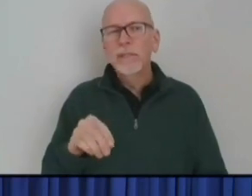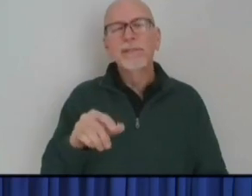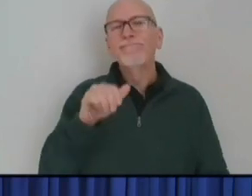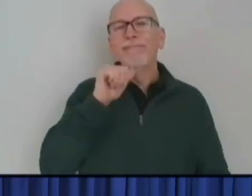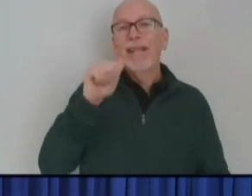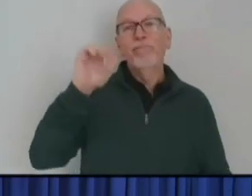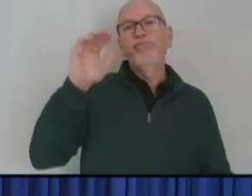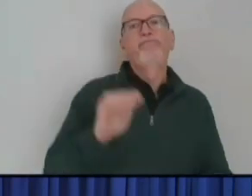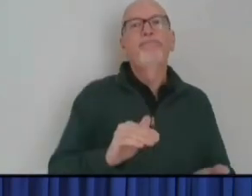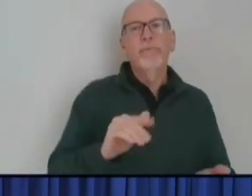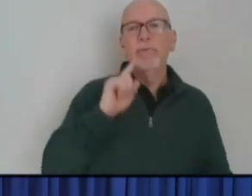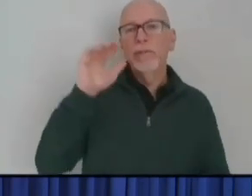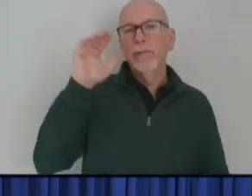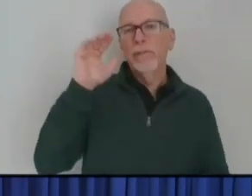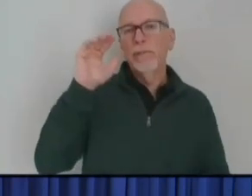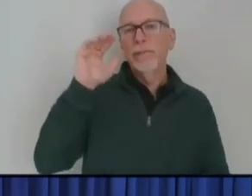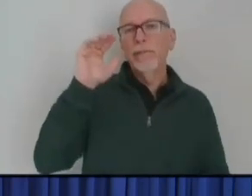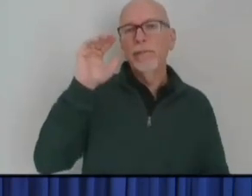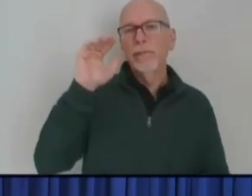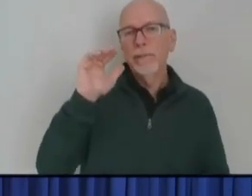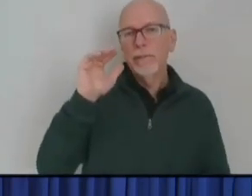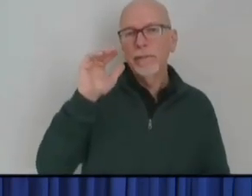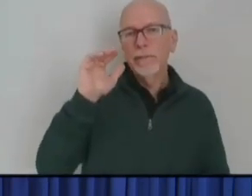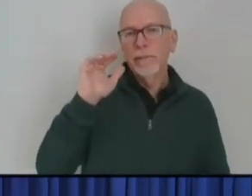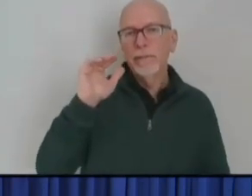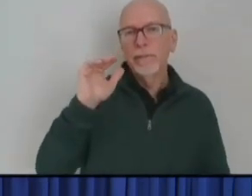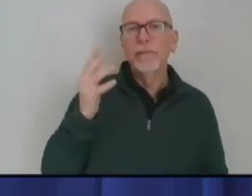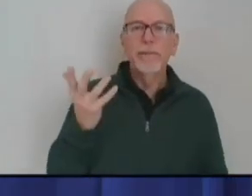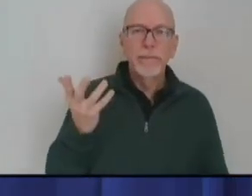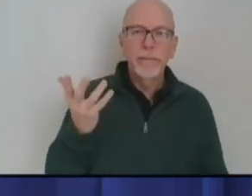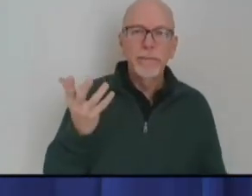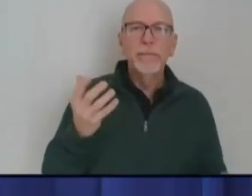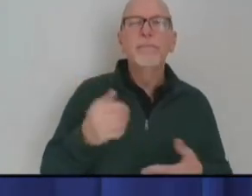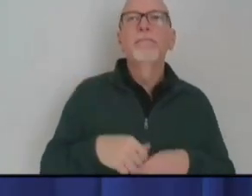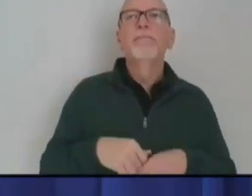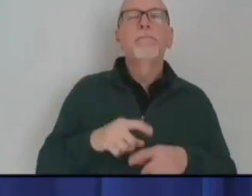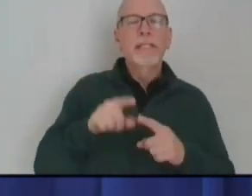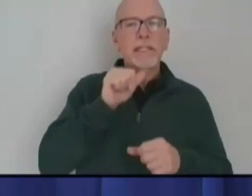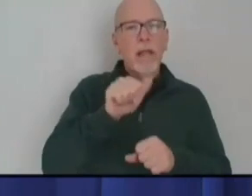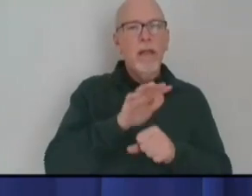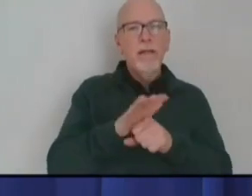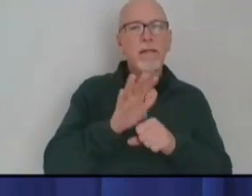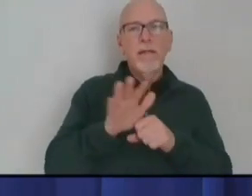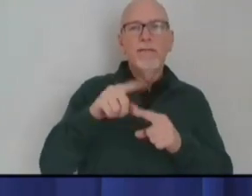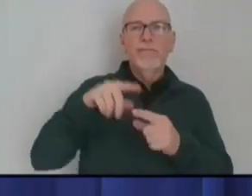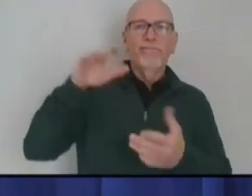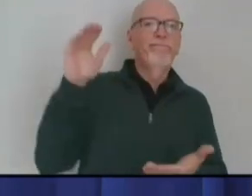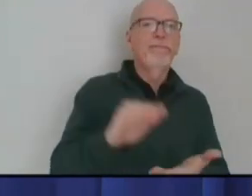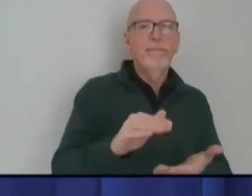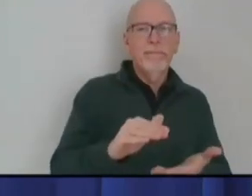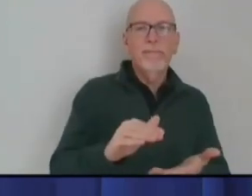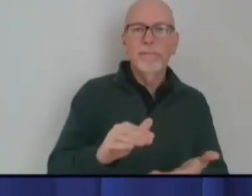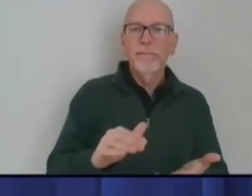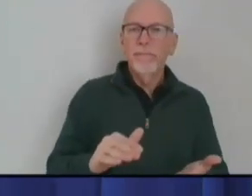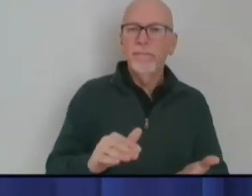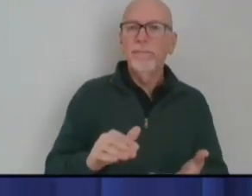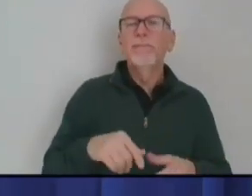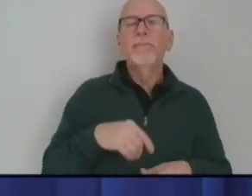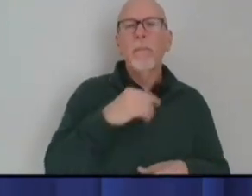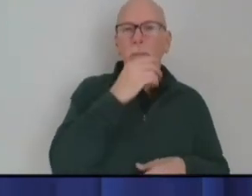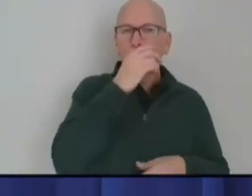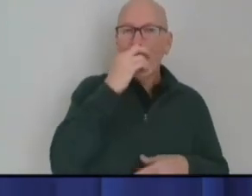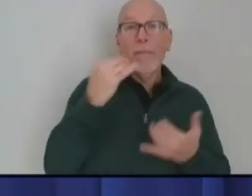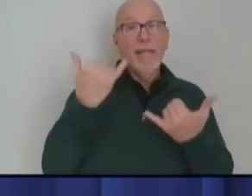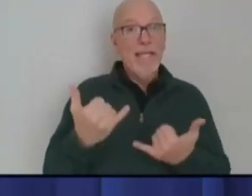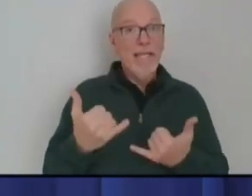I mean, maybe made a dent in it, who's to say, but not enough to bend that curve. And now we know we're going